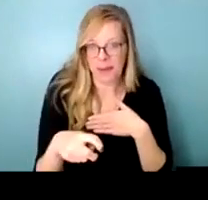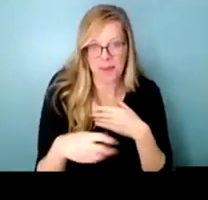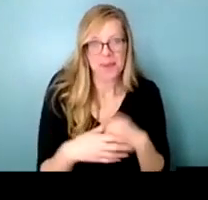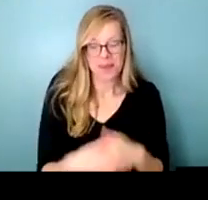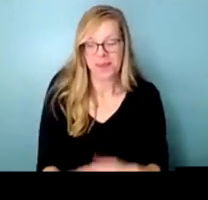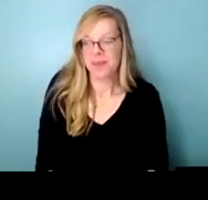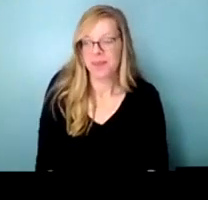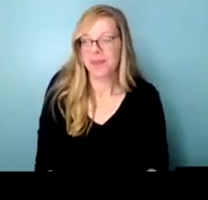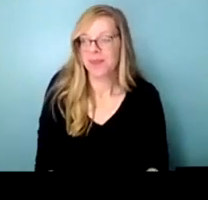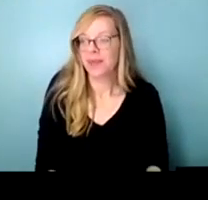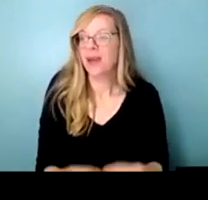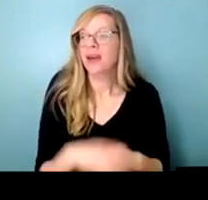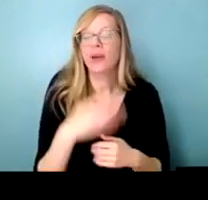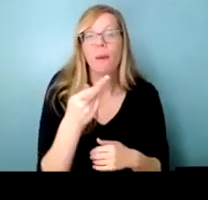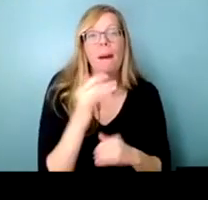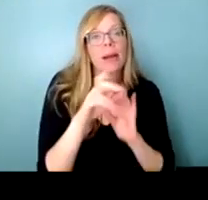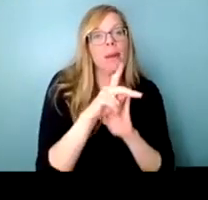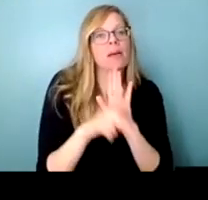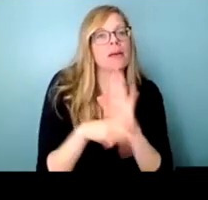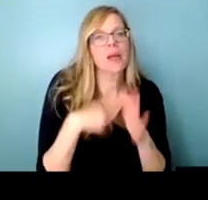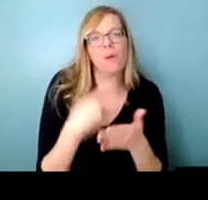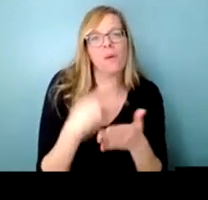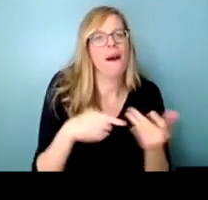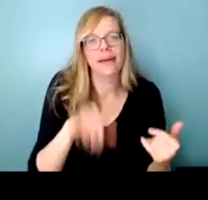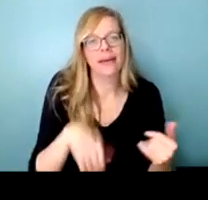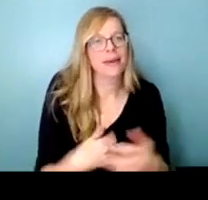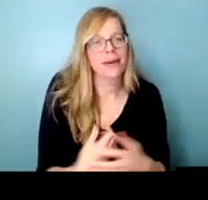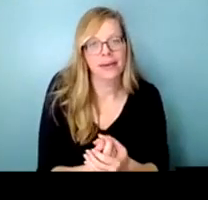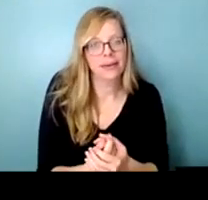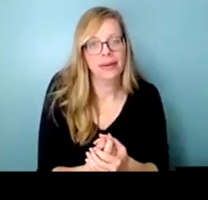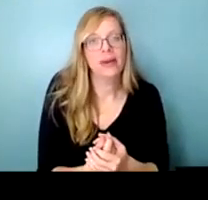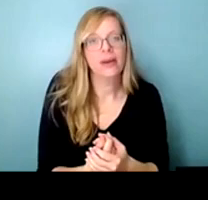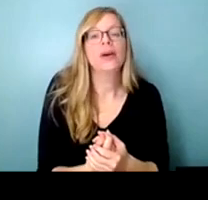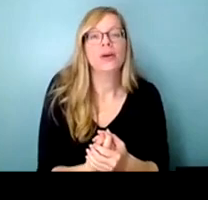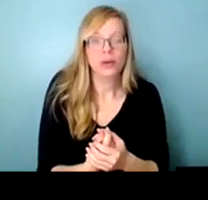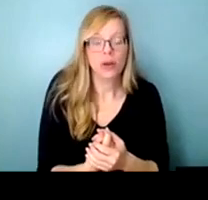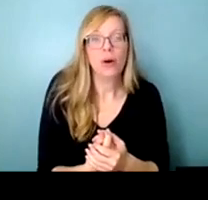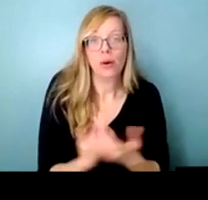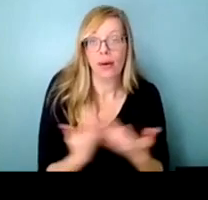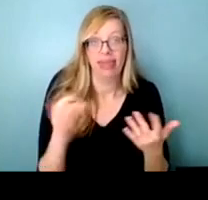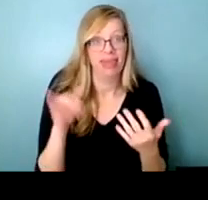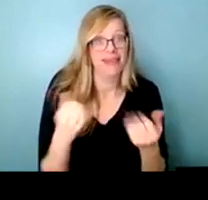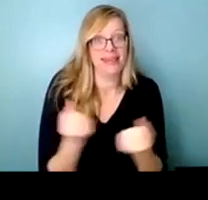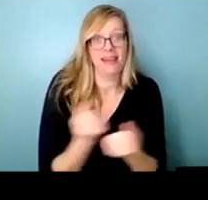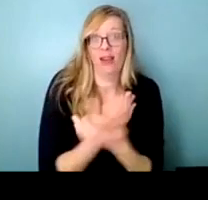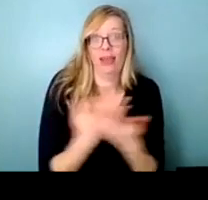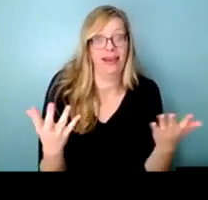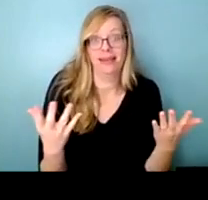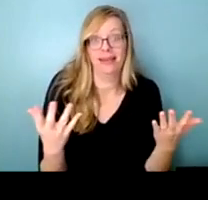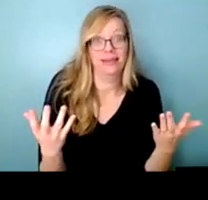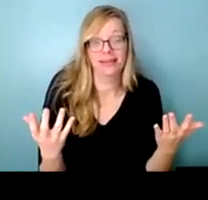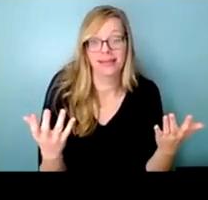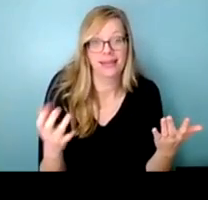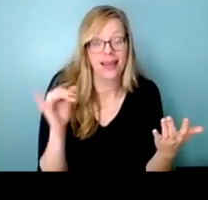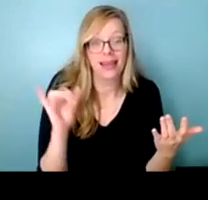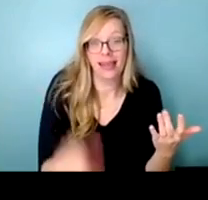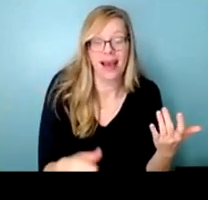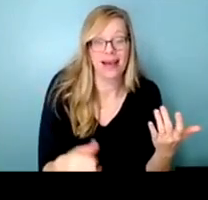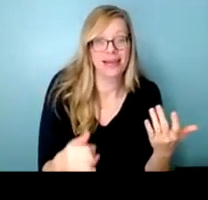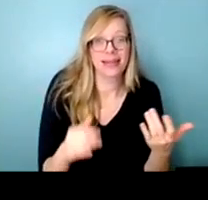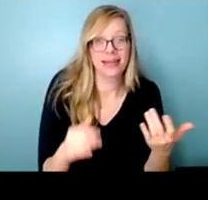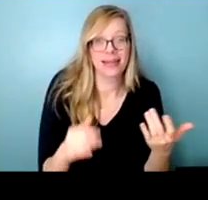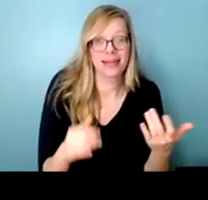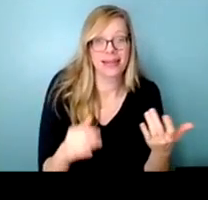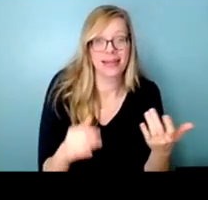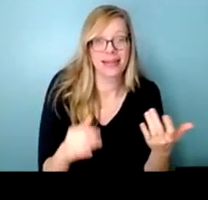so public policy what is it so basically um it's everything it's um it's marriage